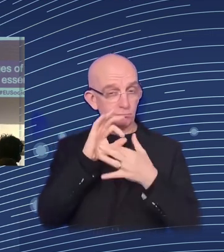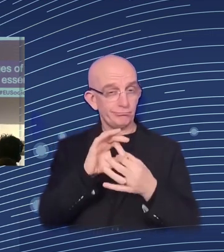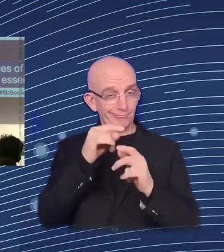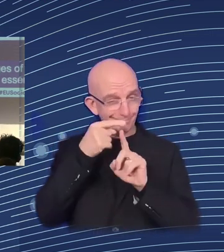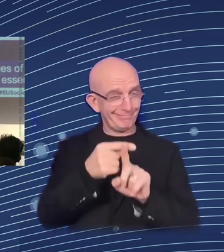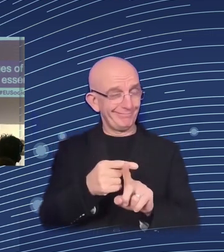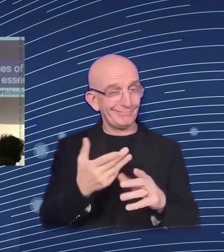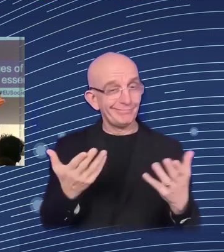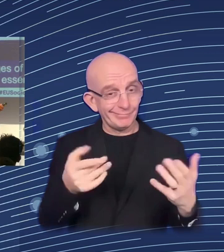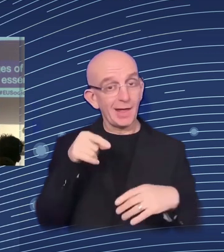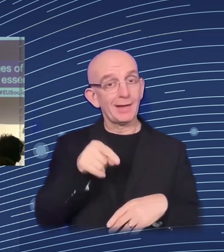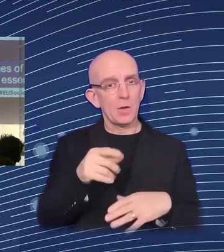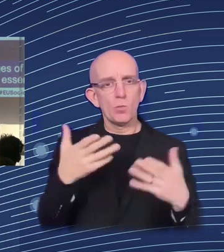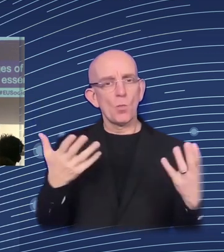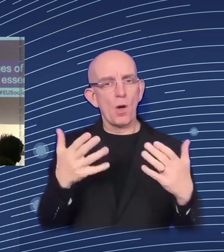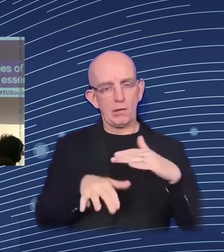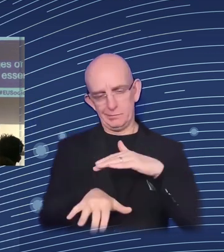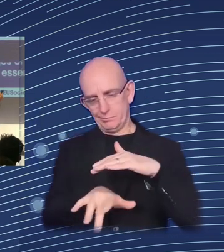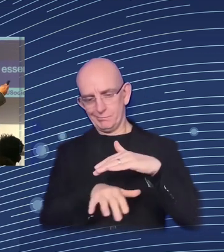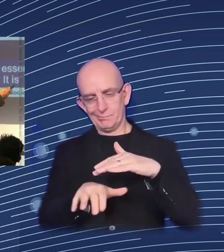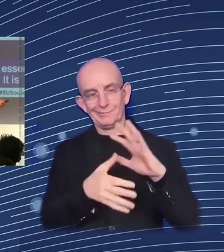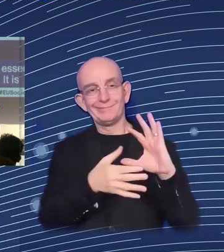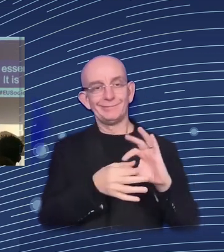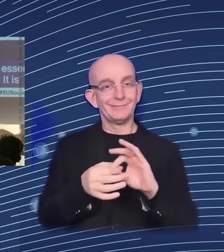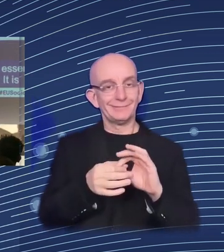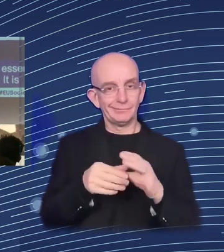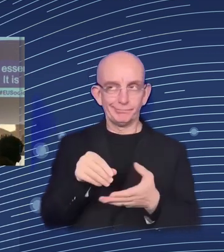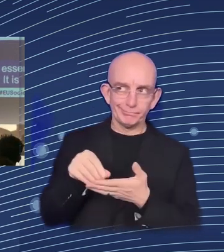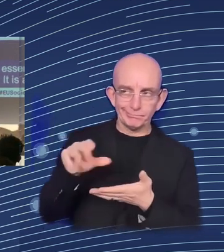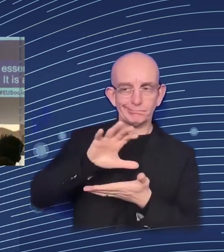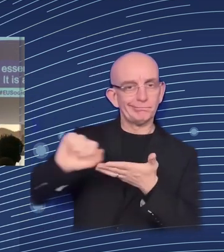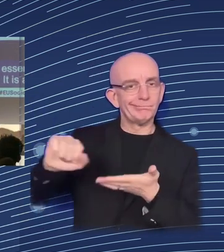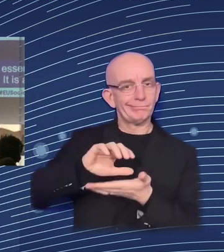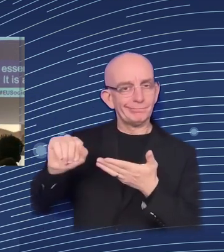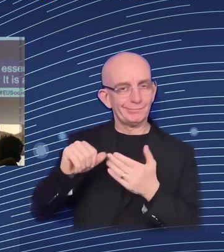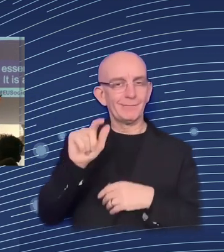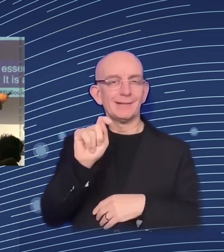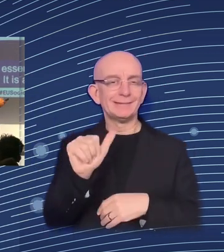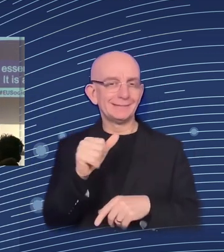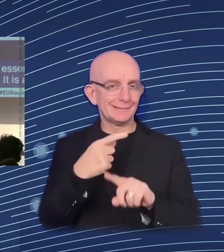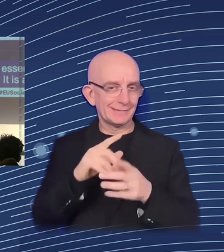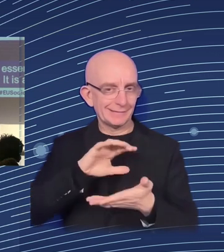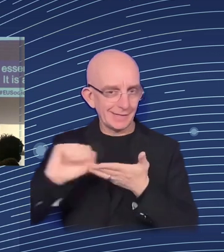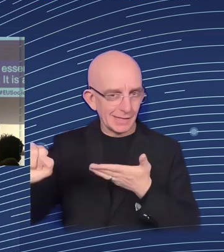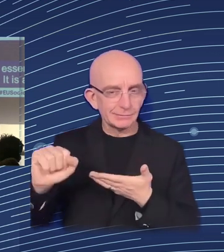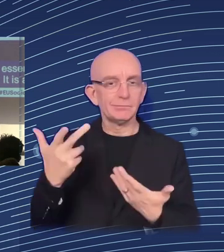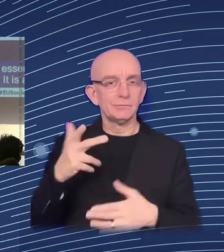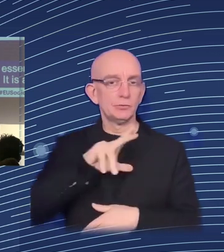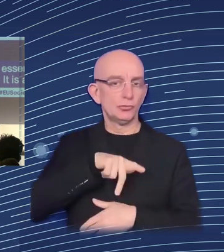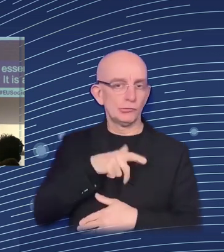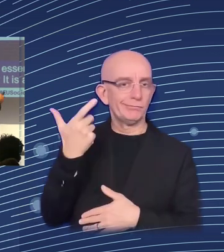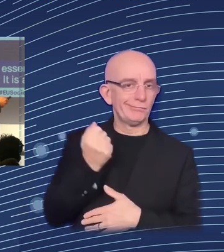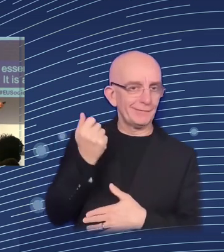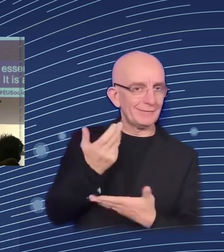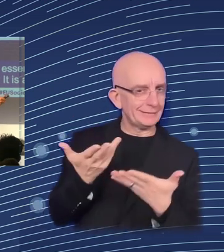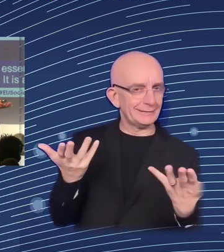system. Okay. So, it's a very specific angle. So, Sarah talked about active labor market